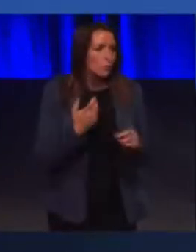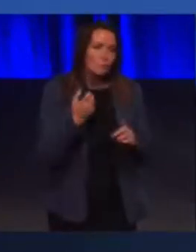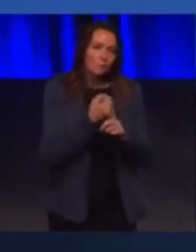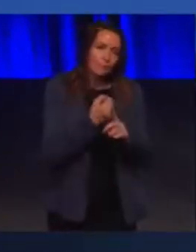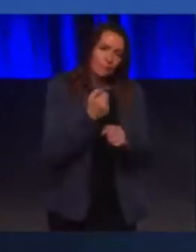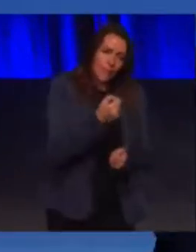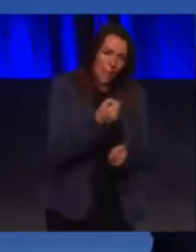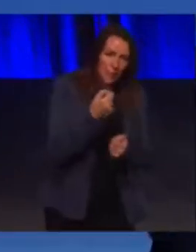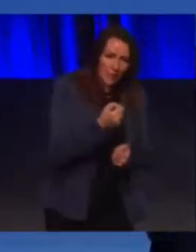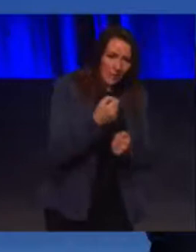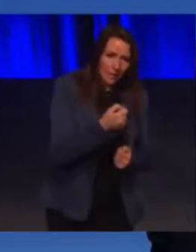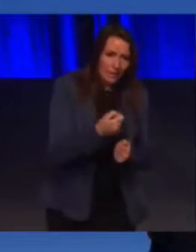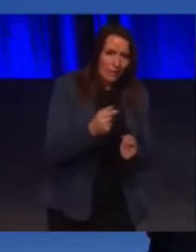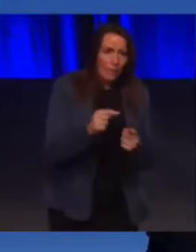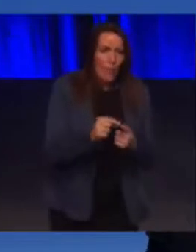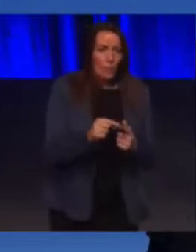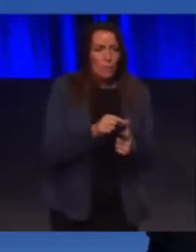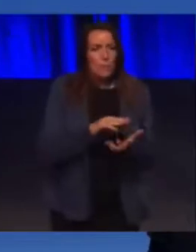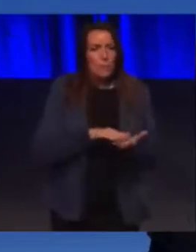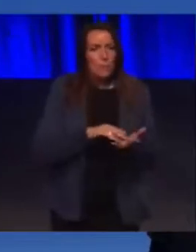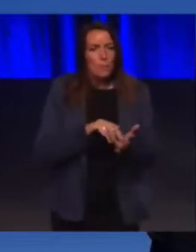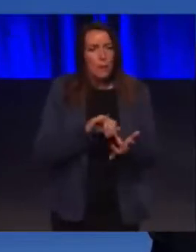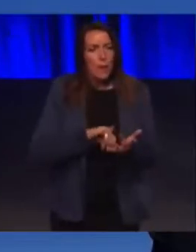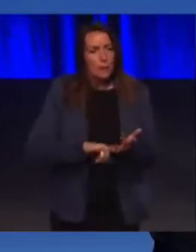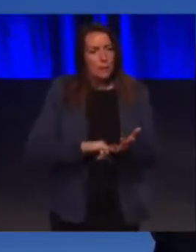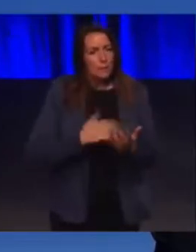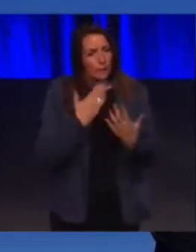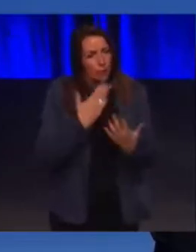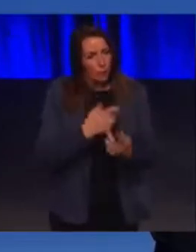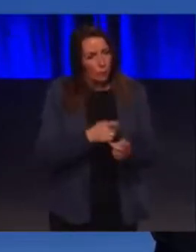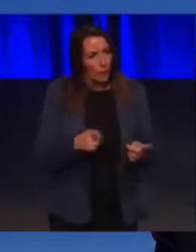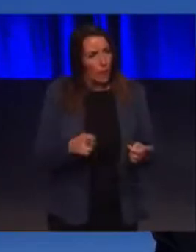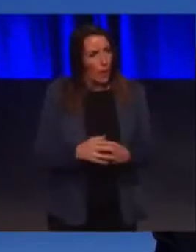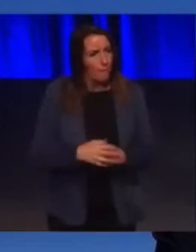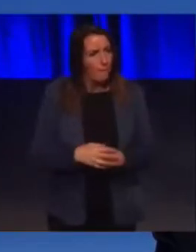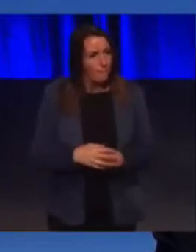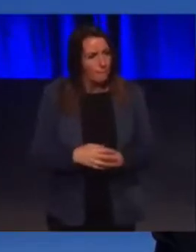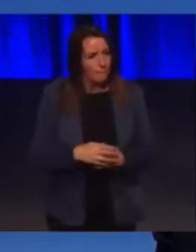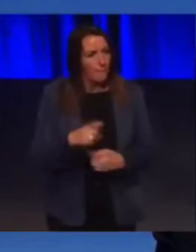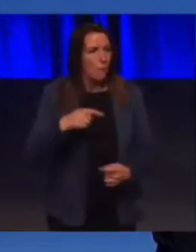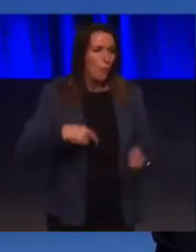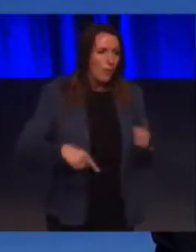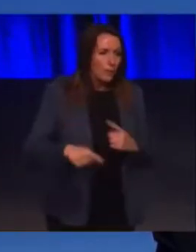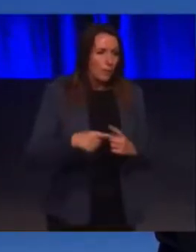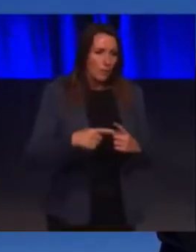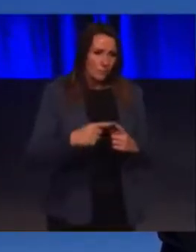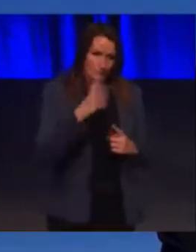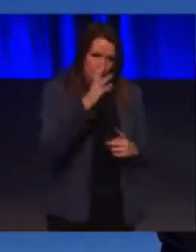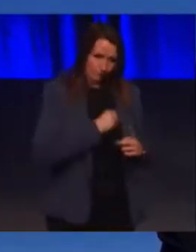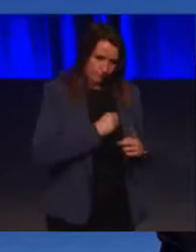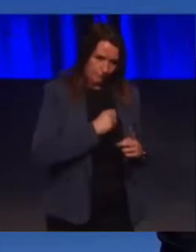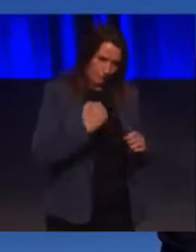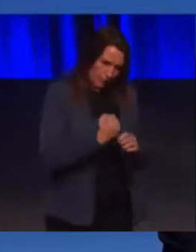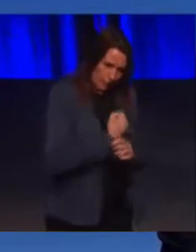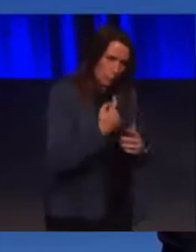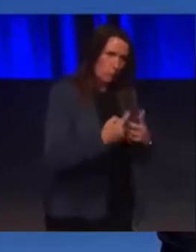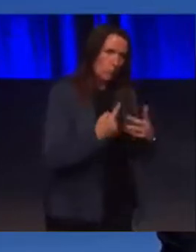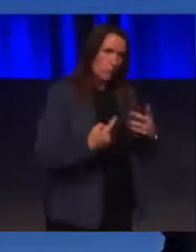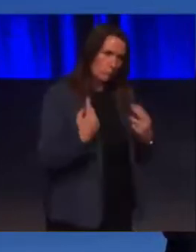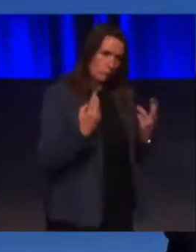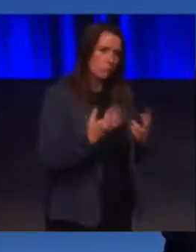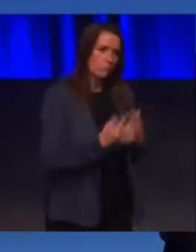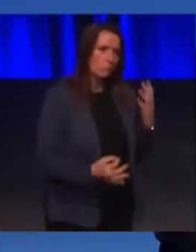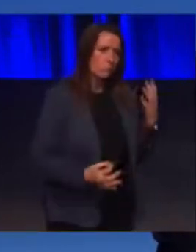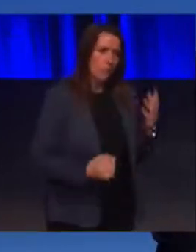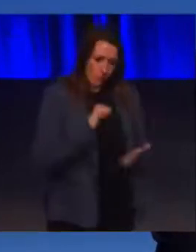from PAMIS, who are there to keep us all on our toes and to get this